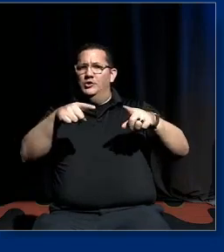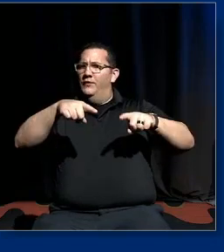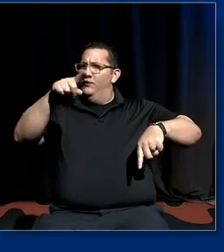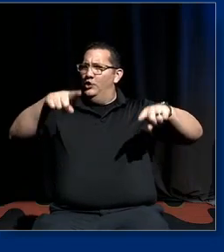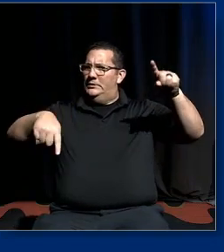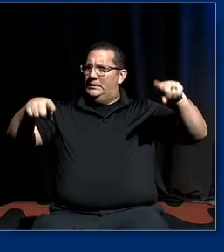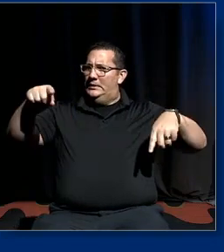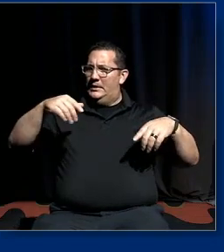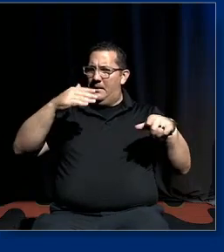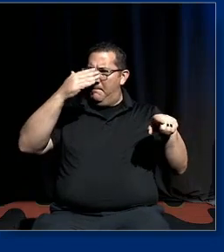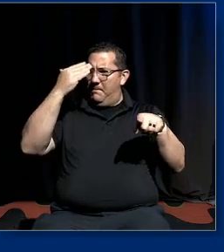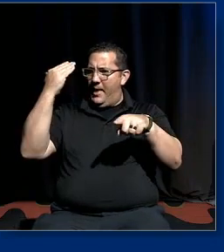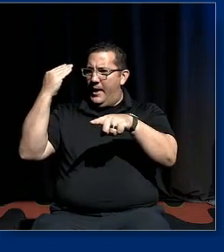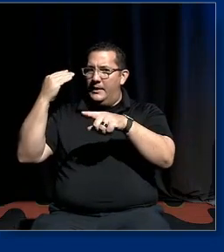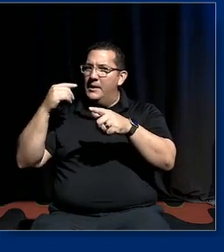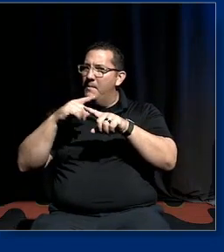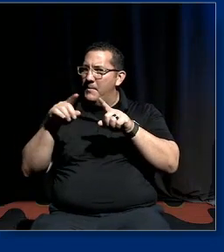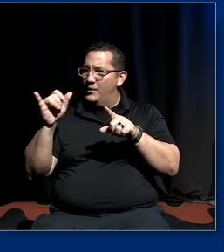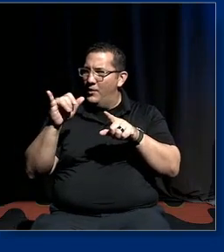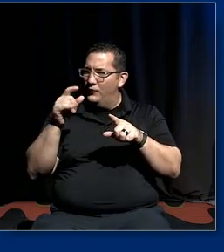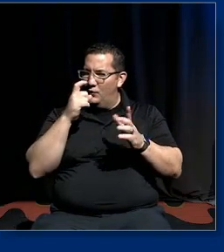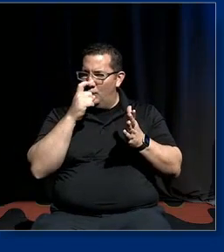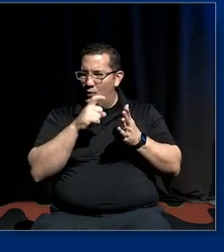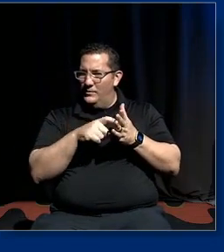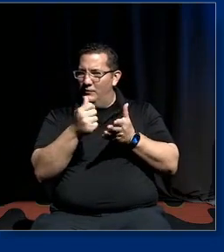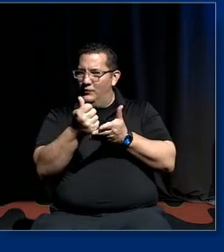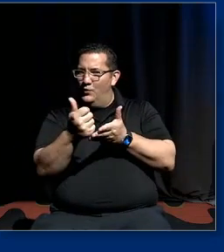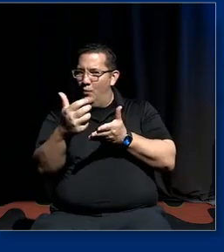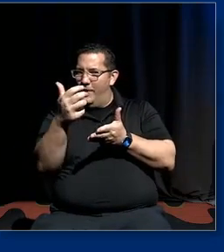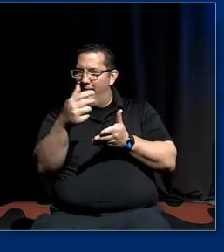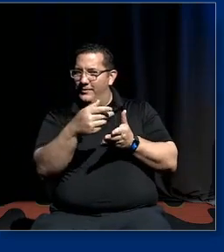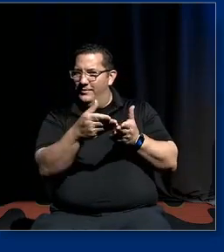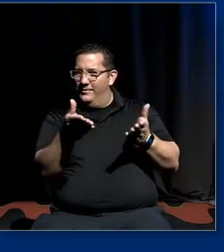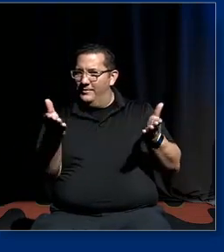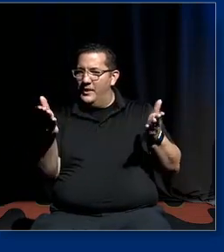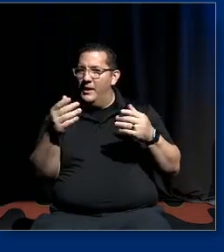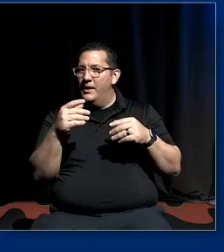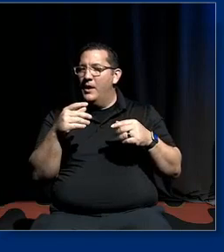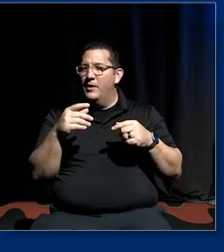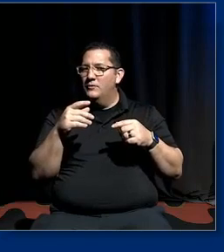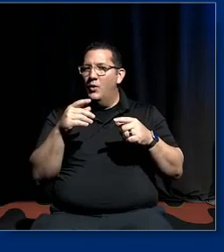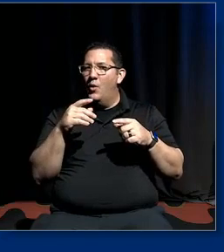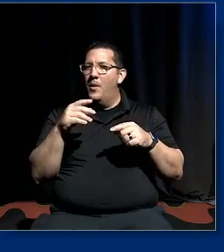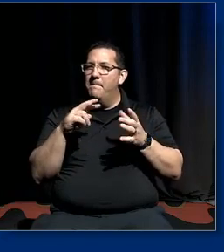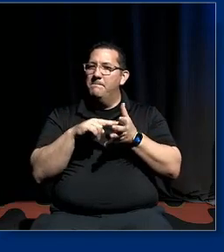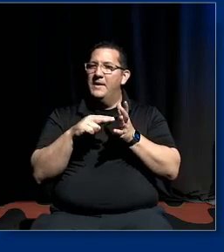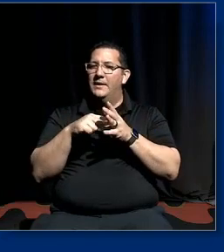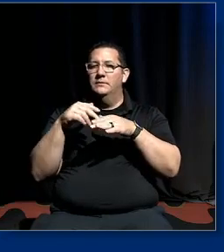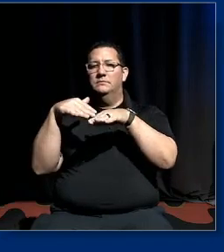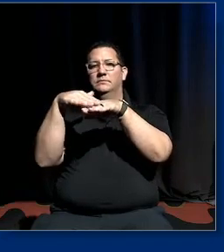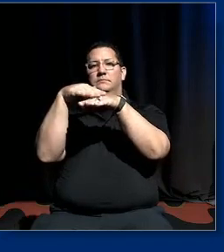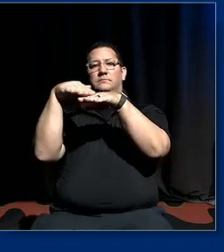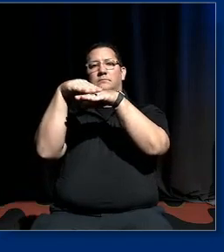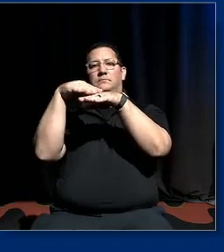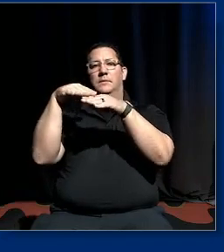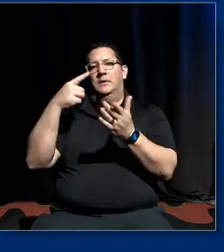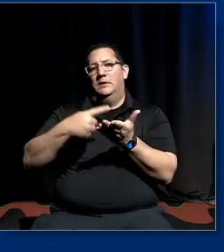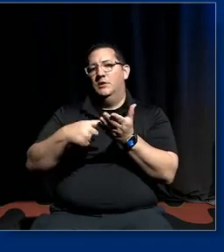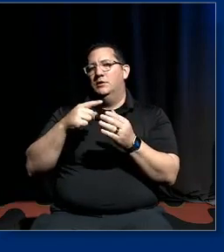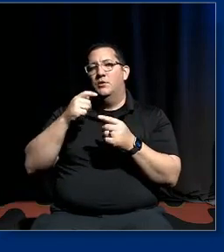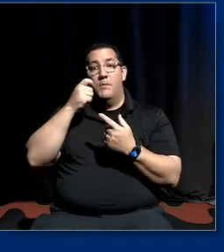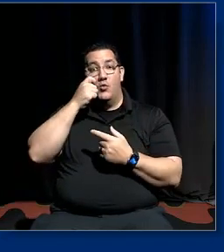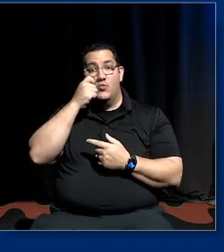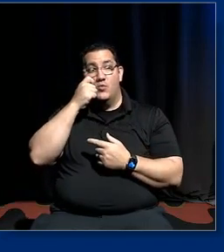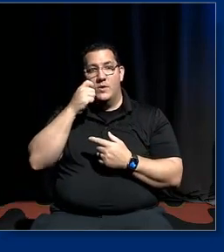history um but the the the kind of mickey mouse level of discussion around race in a lot of the